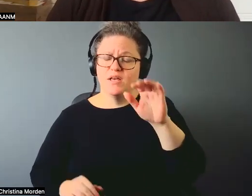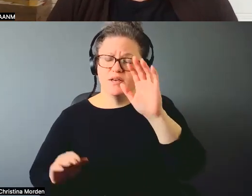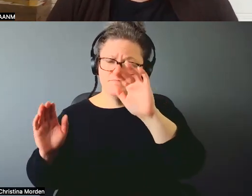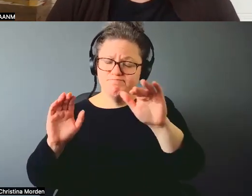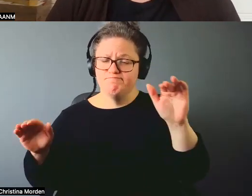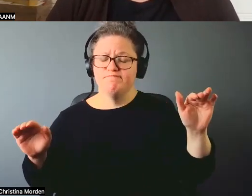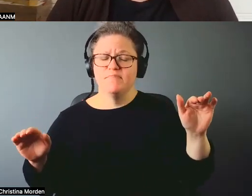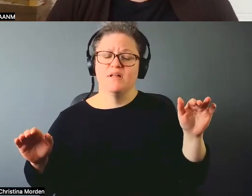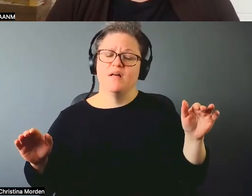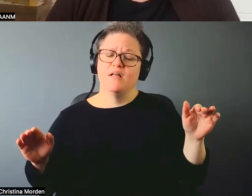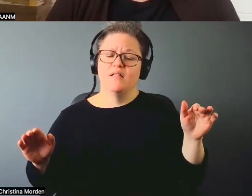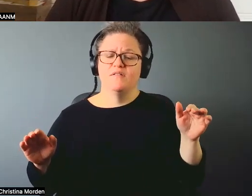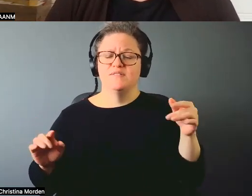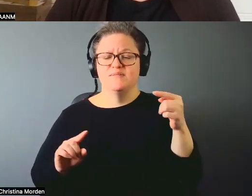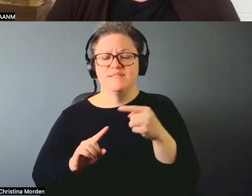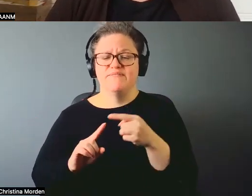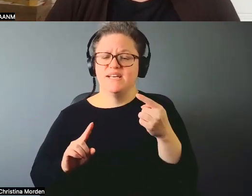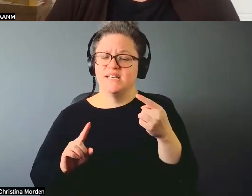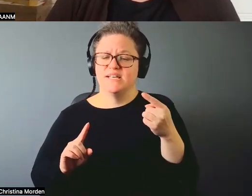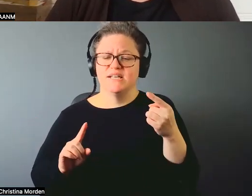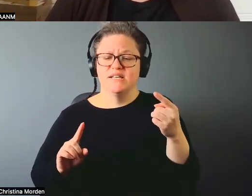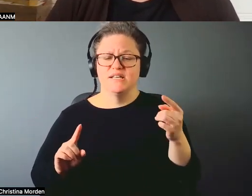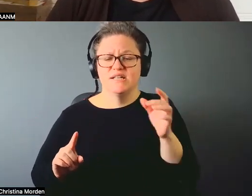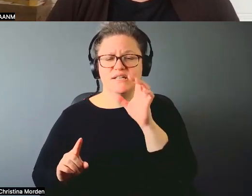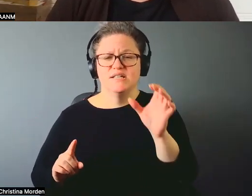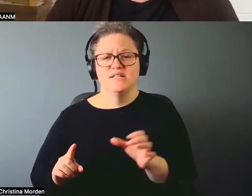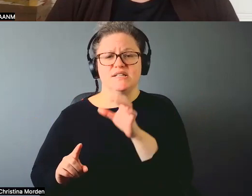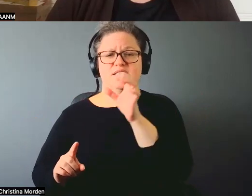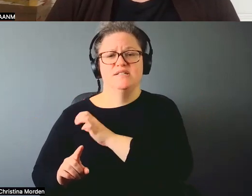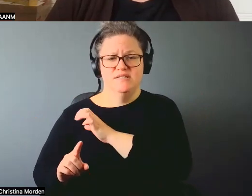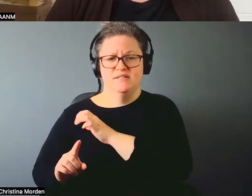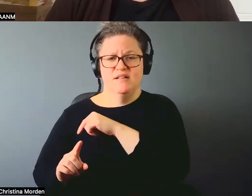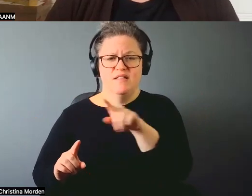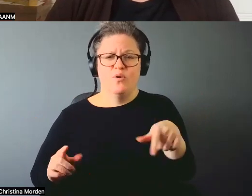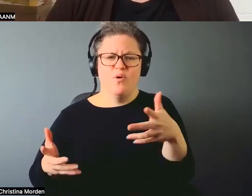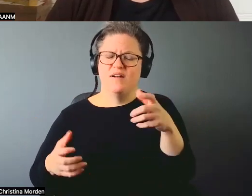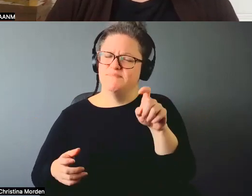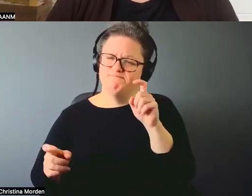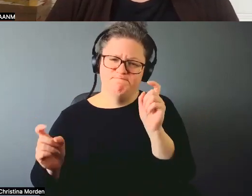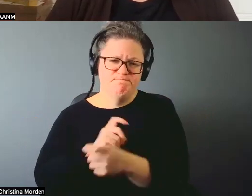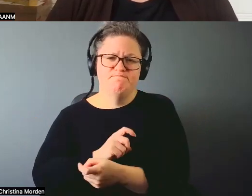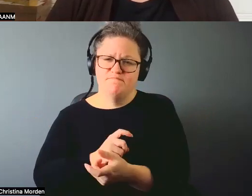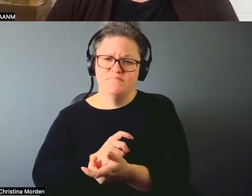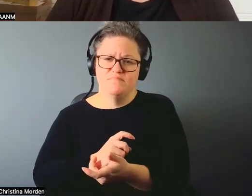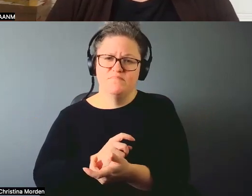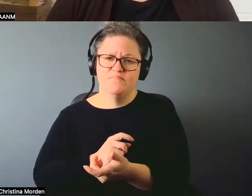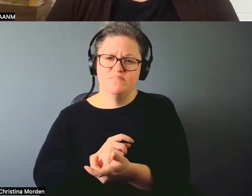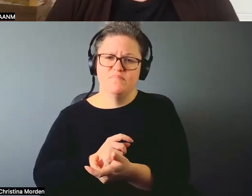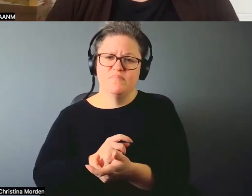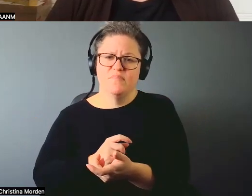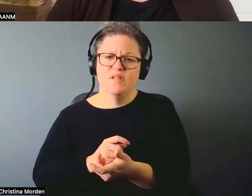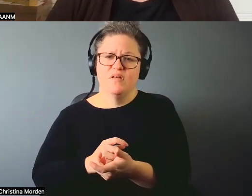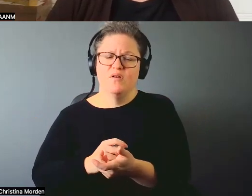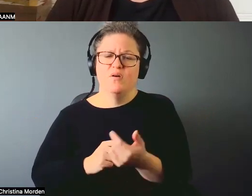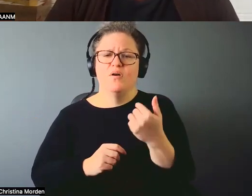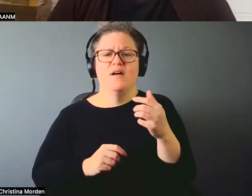There's this aesthetic and it needs to change. Right. We need to be able to have